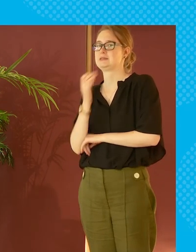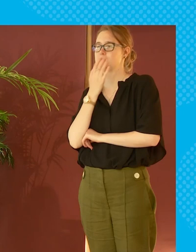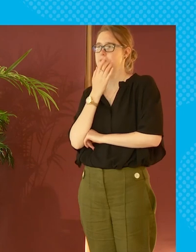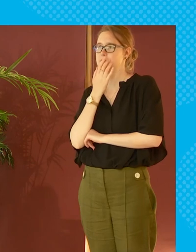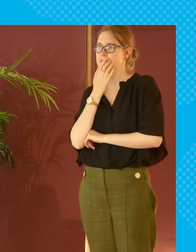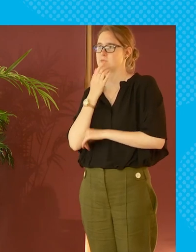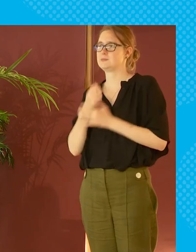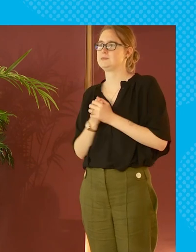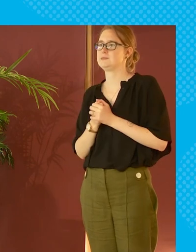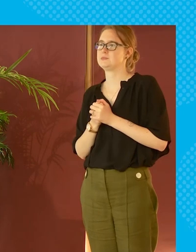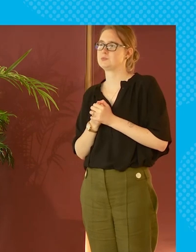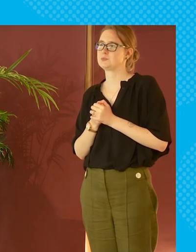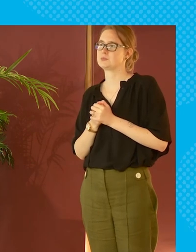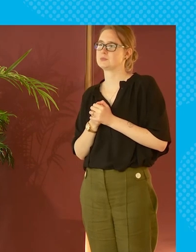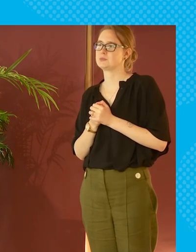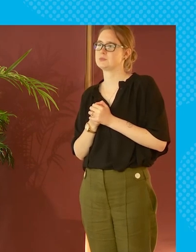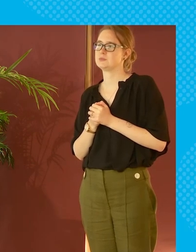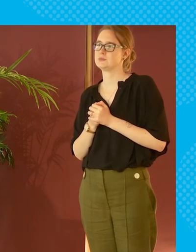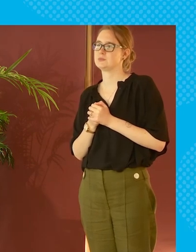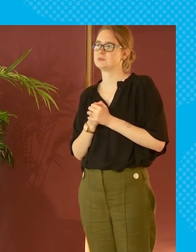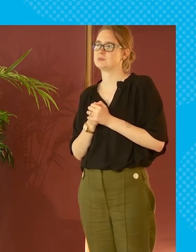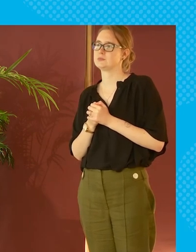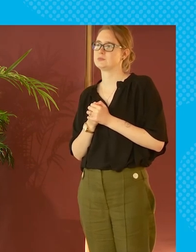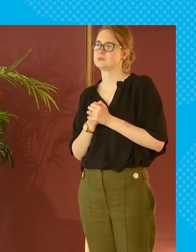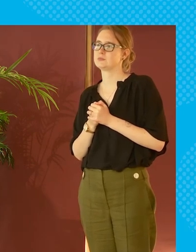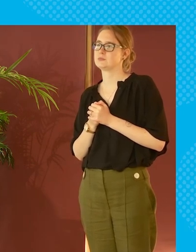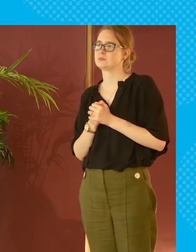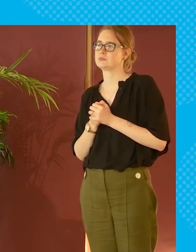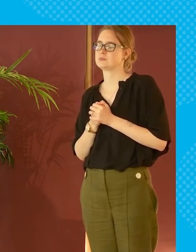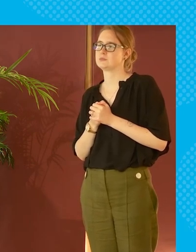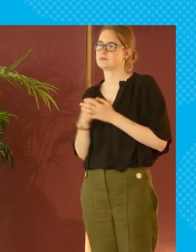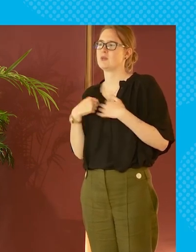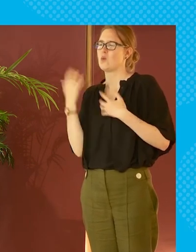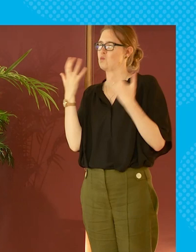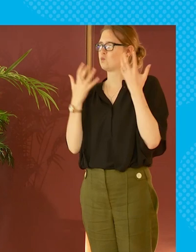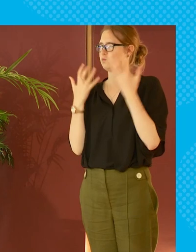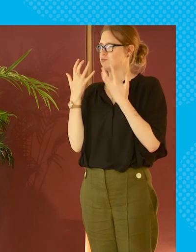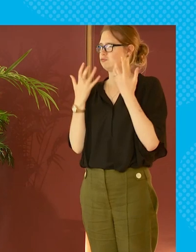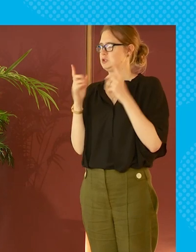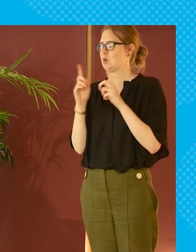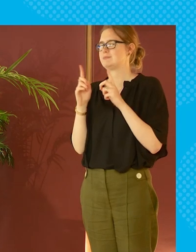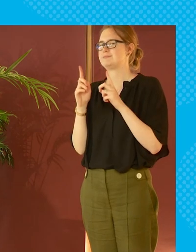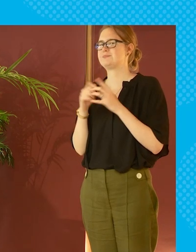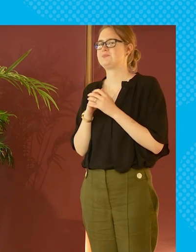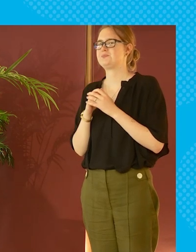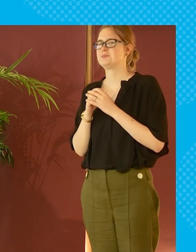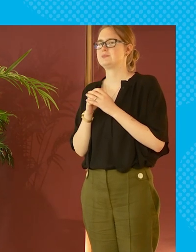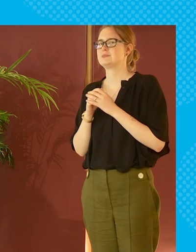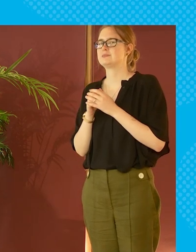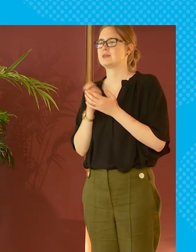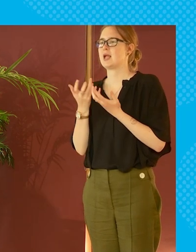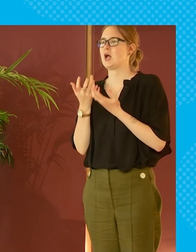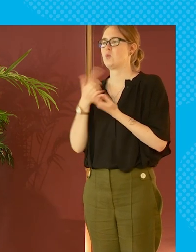the person just on the end there yeah what troubles me sometimes pardon me is um how